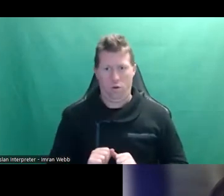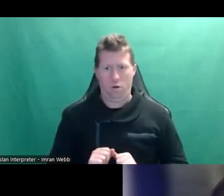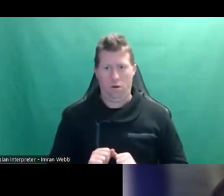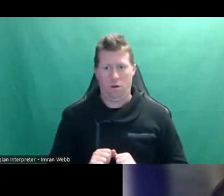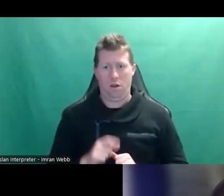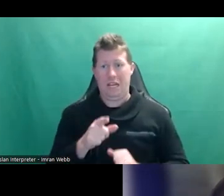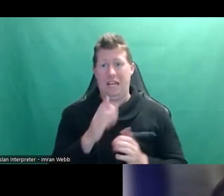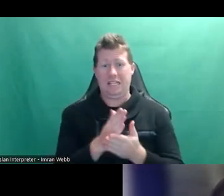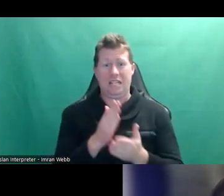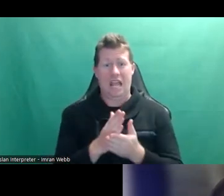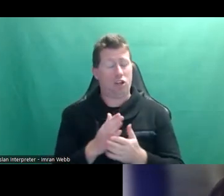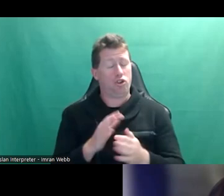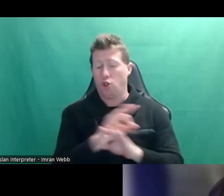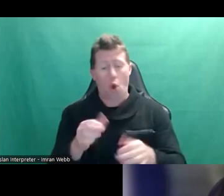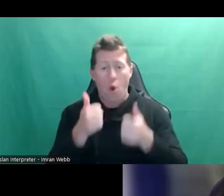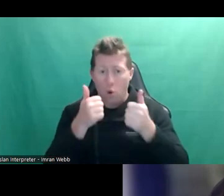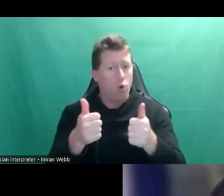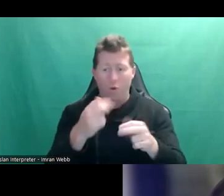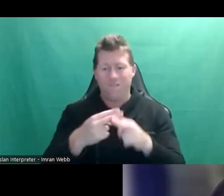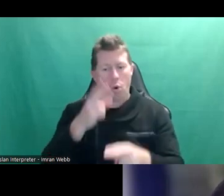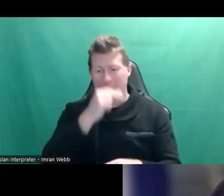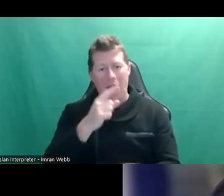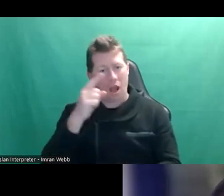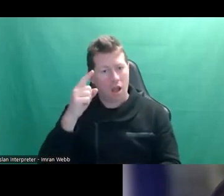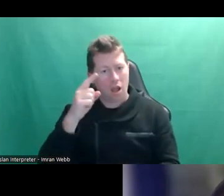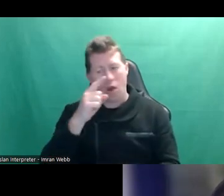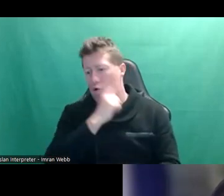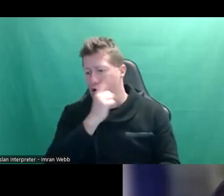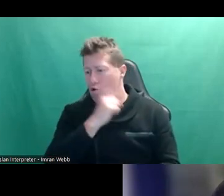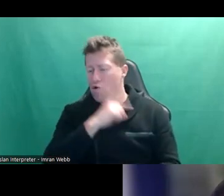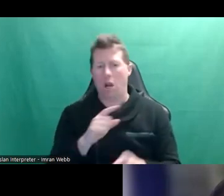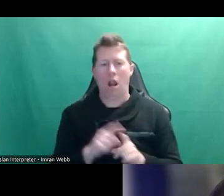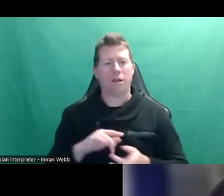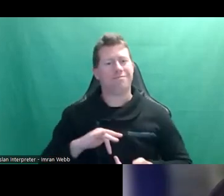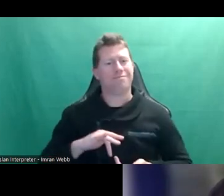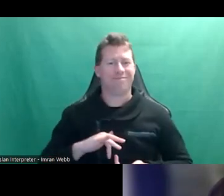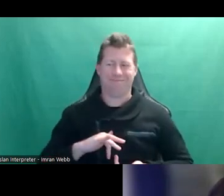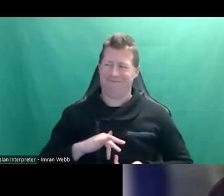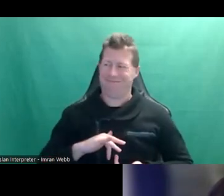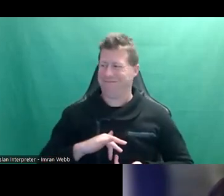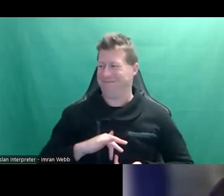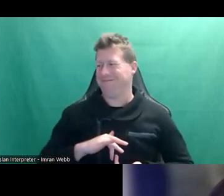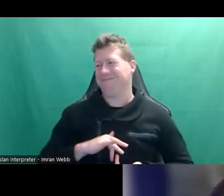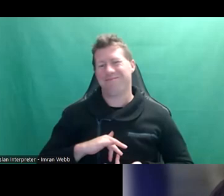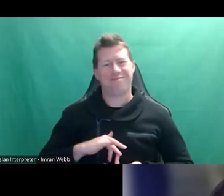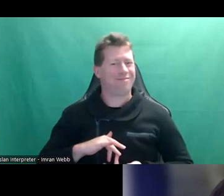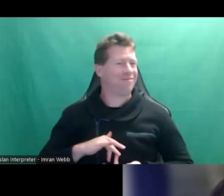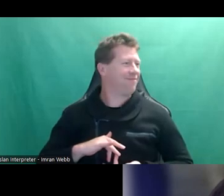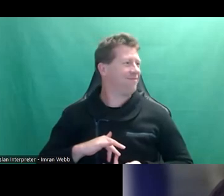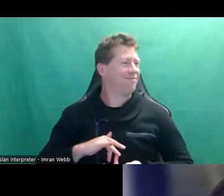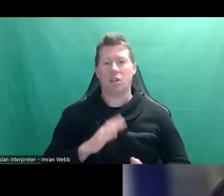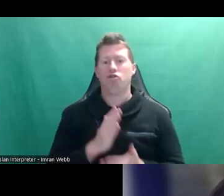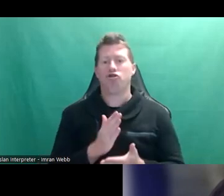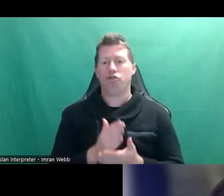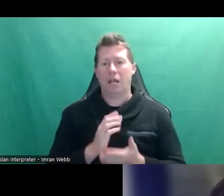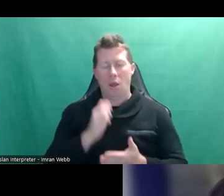disservice to young girls to be forced into this boundary of politeness that stitches them up and controls